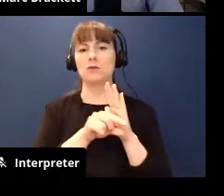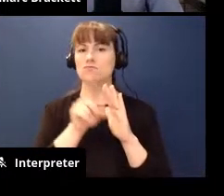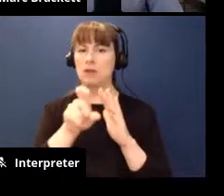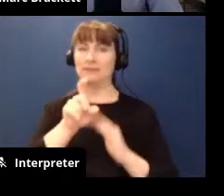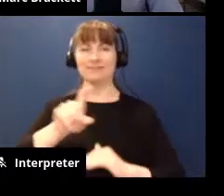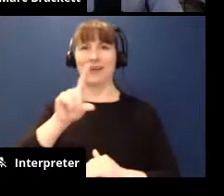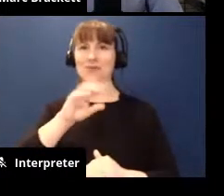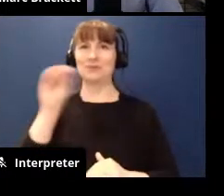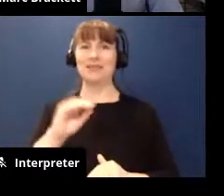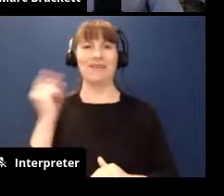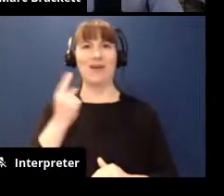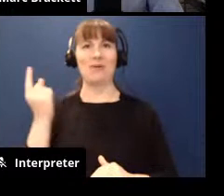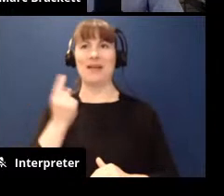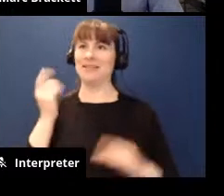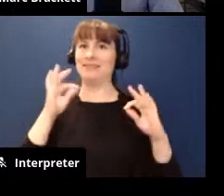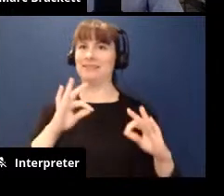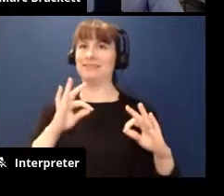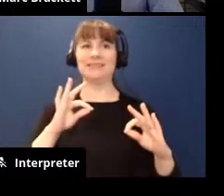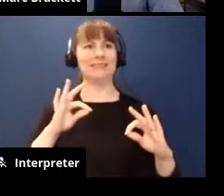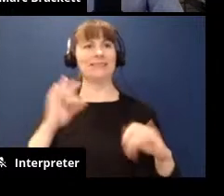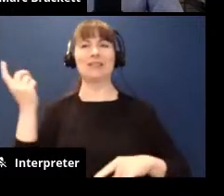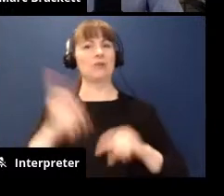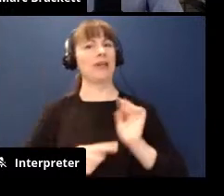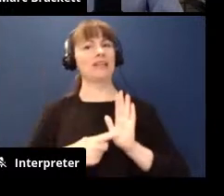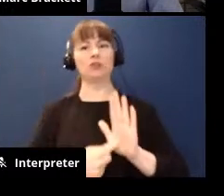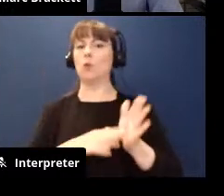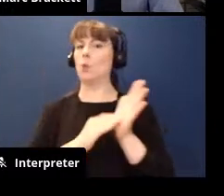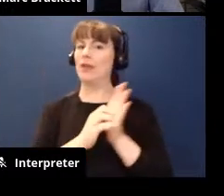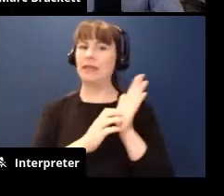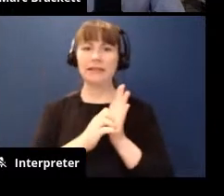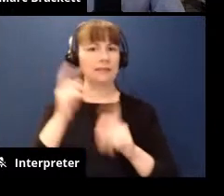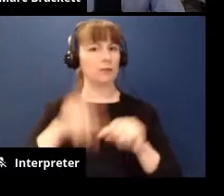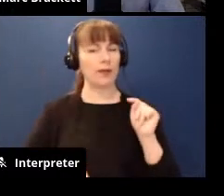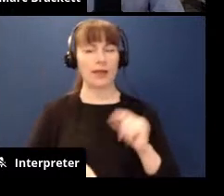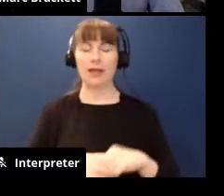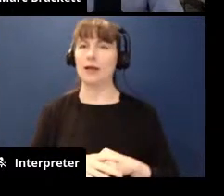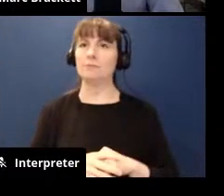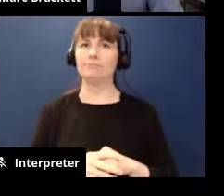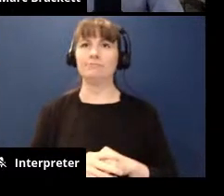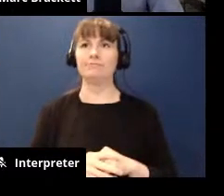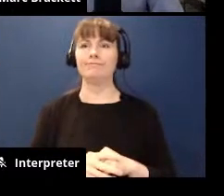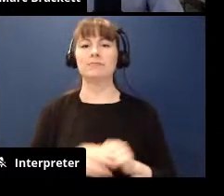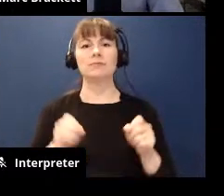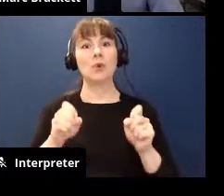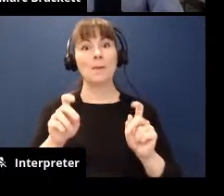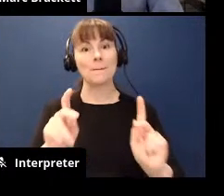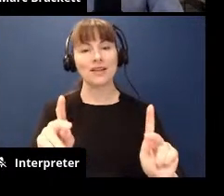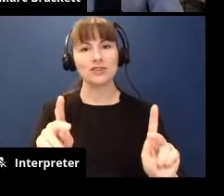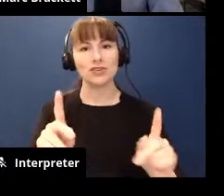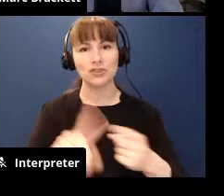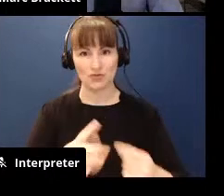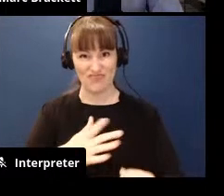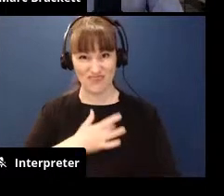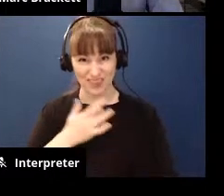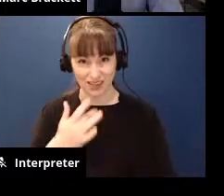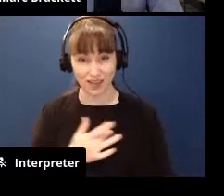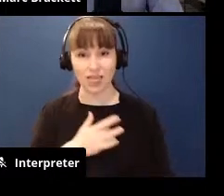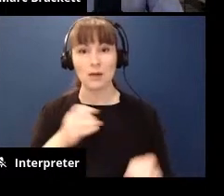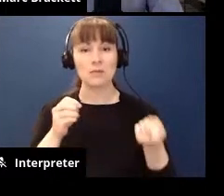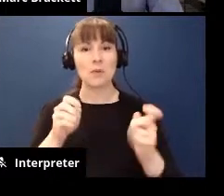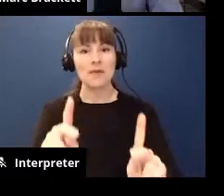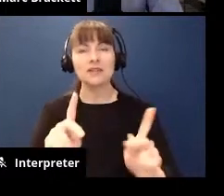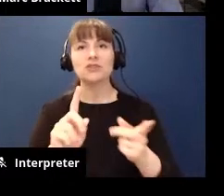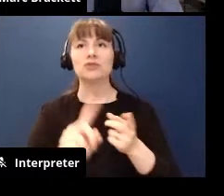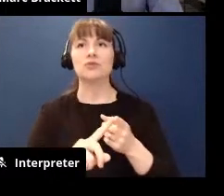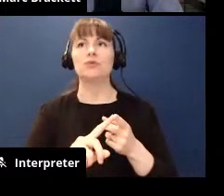be at 100 all the time and like you can't you can't show weakness and just like the permission as you said to feel and the permission to